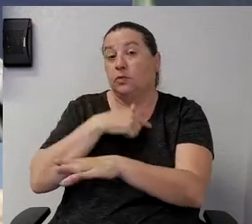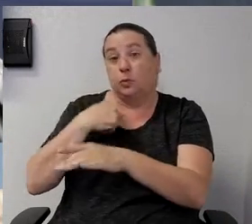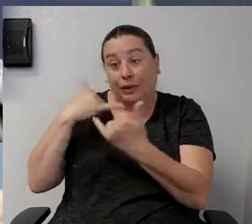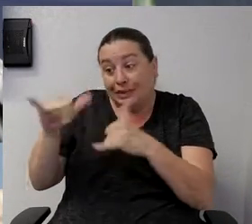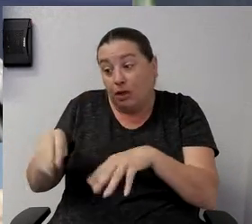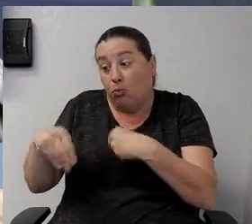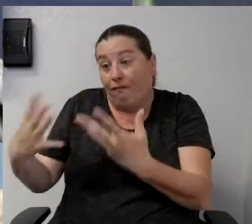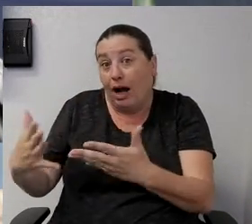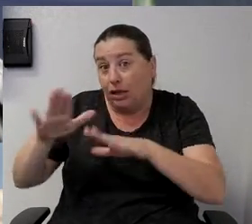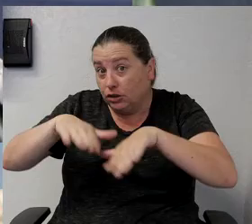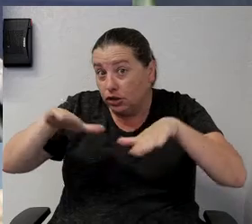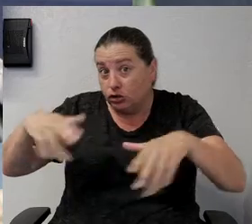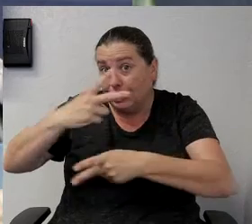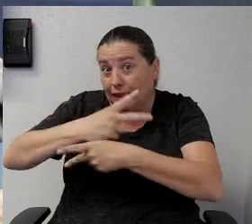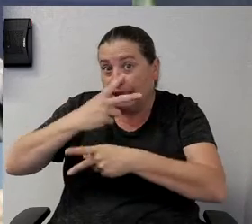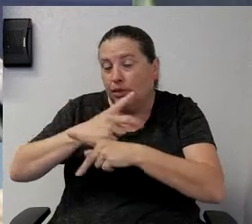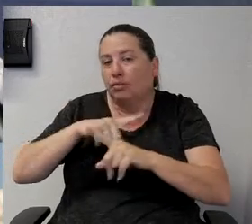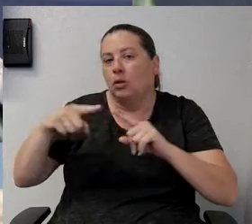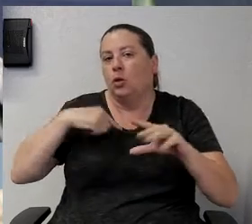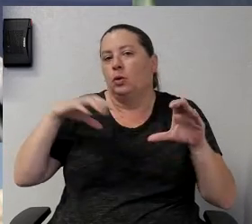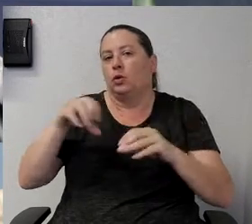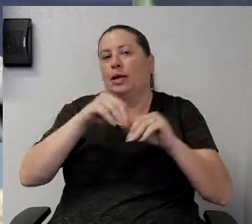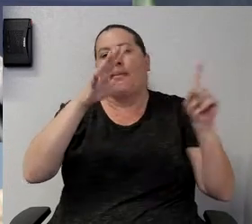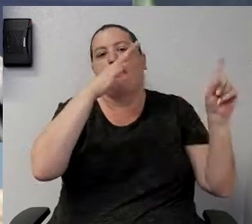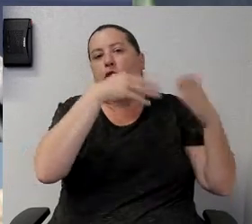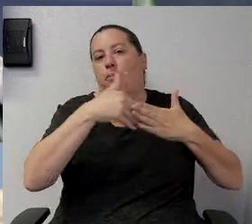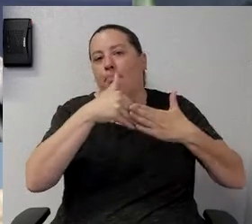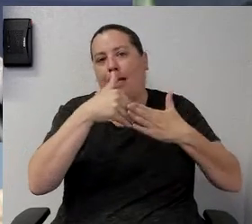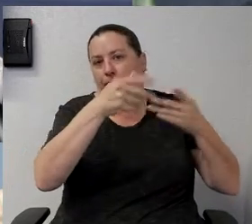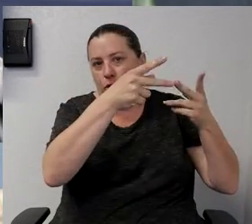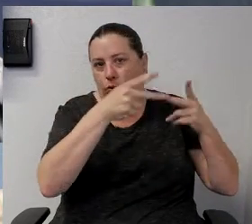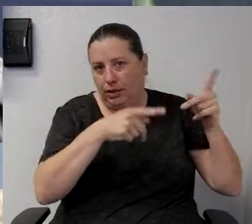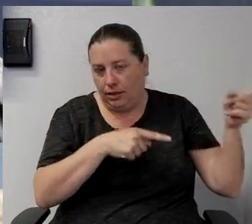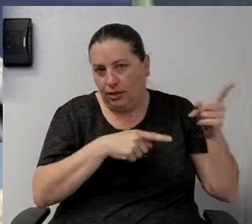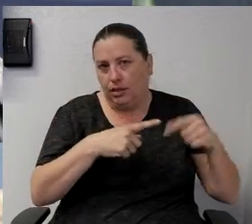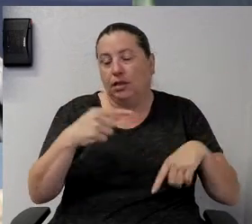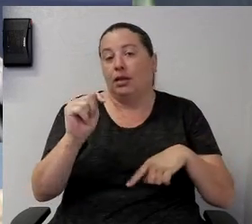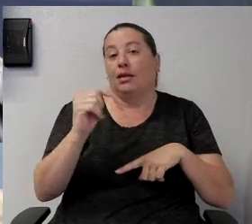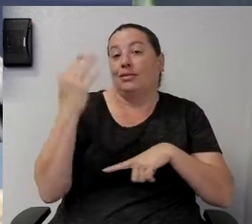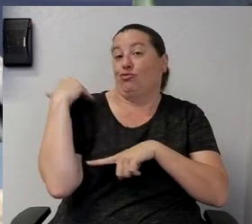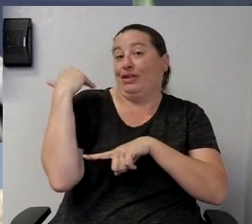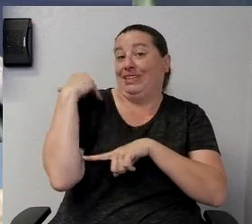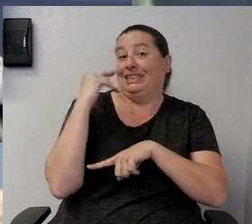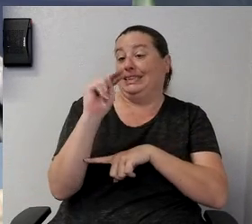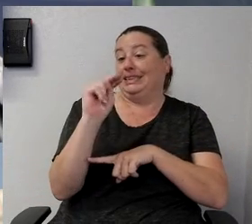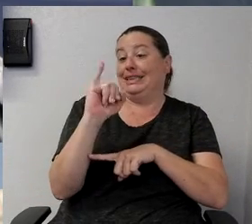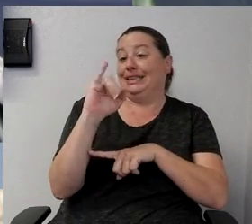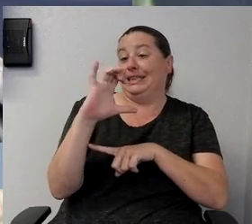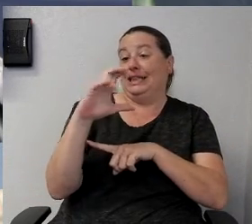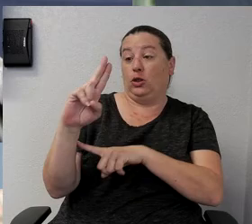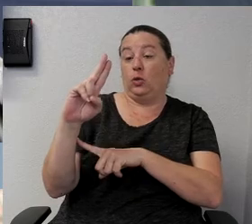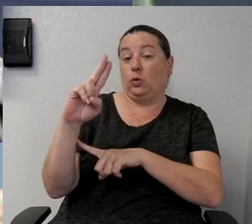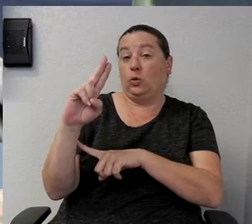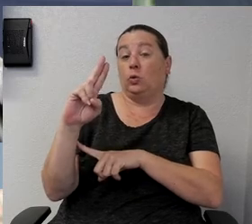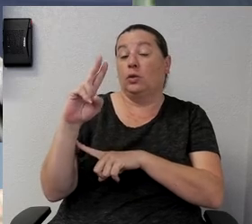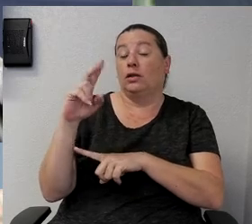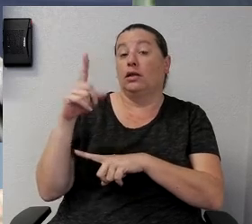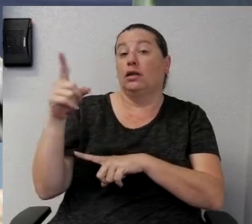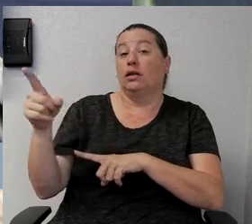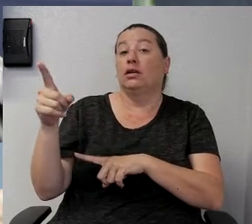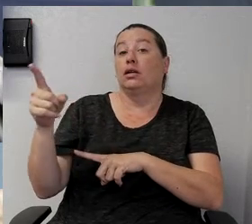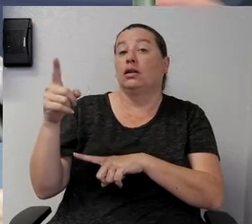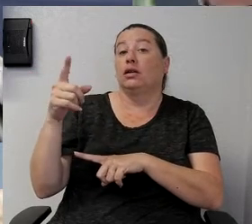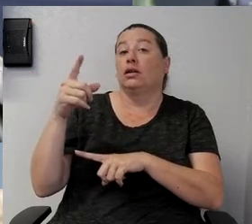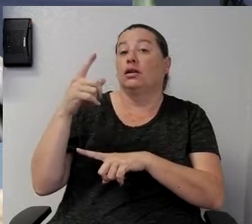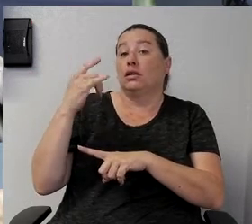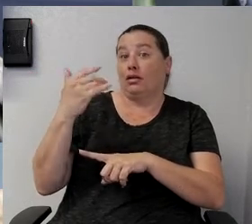pediatric care but we're doing that in the mother baby unit the previous NICU which housed 15 neonates